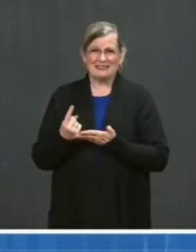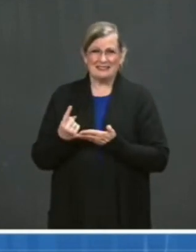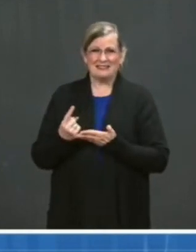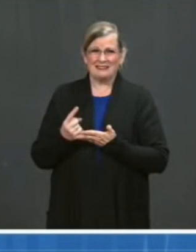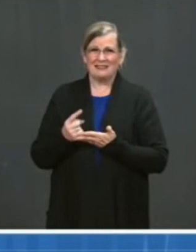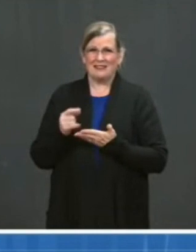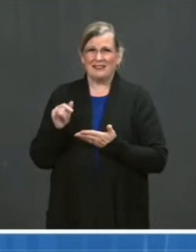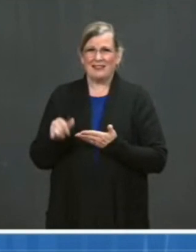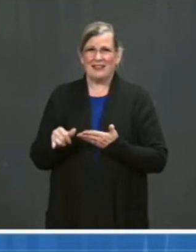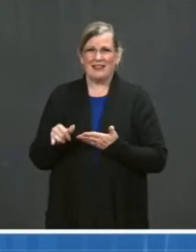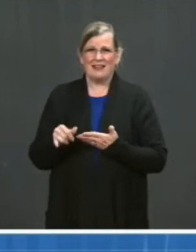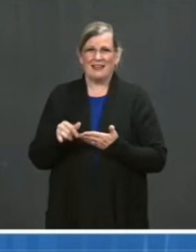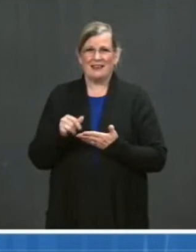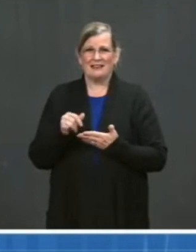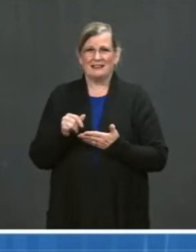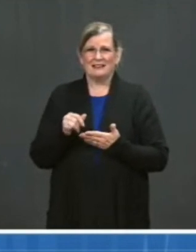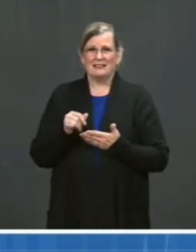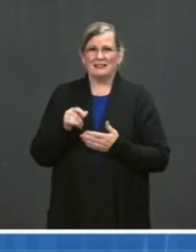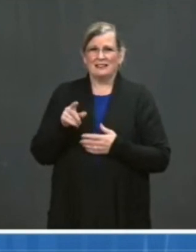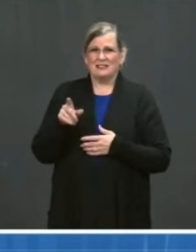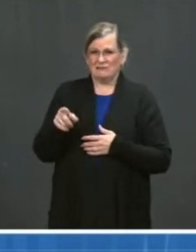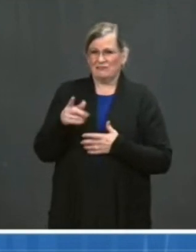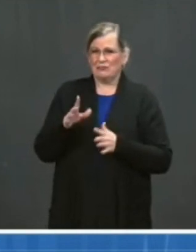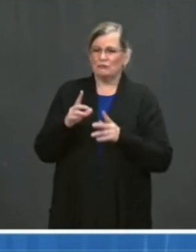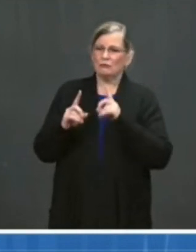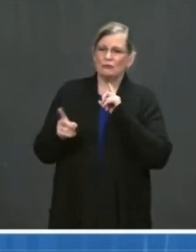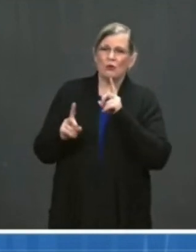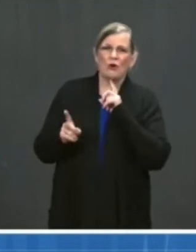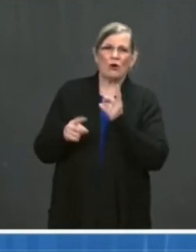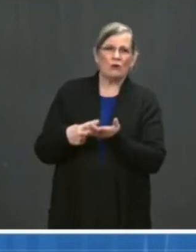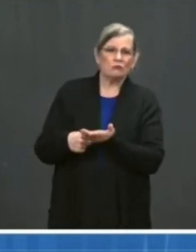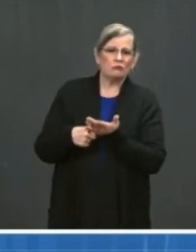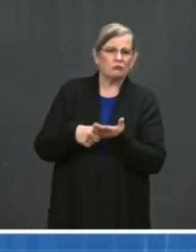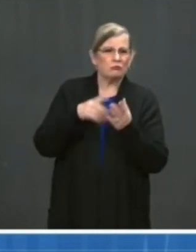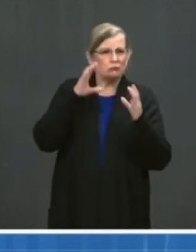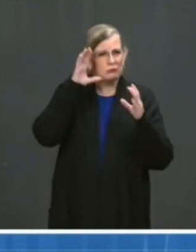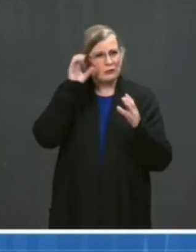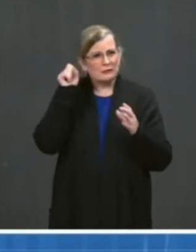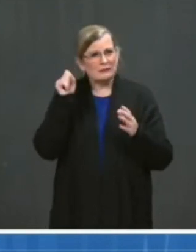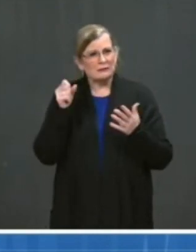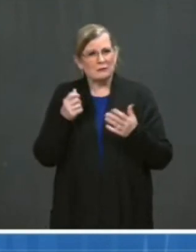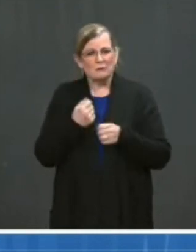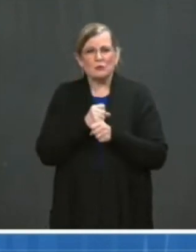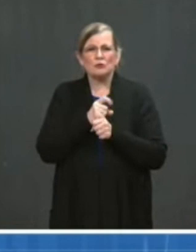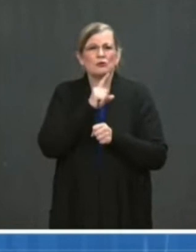make all adult Americans eligible to receive a vaccine no later than May 1.